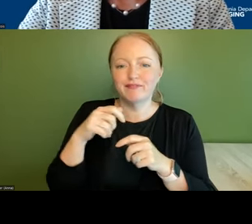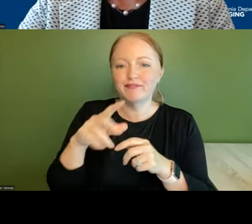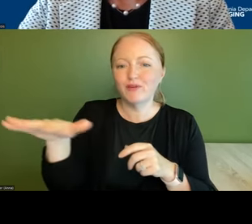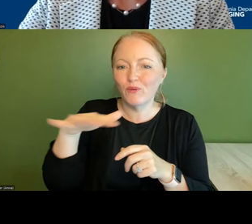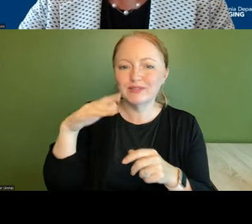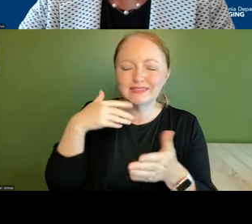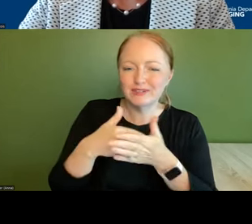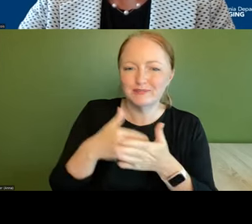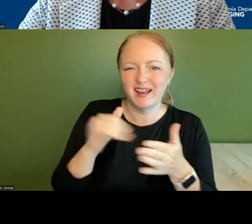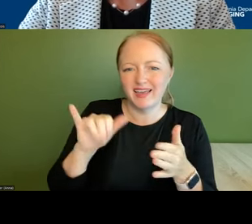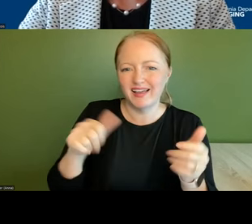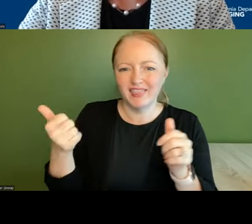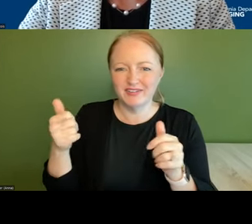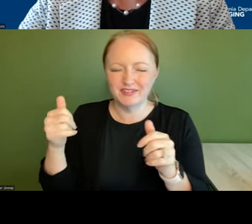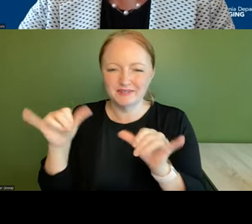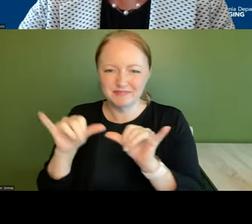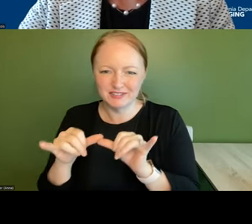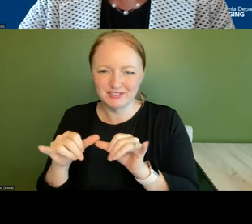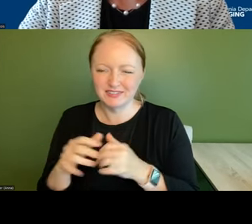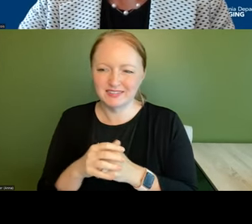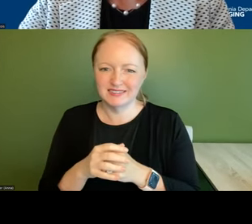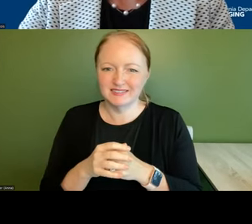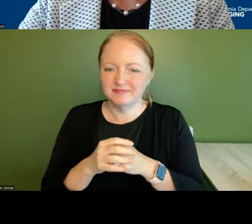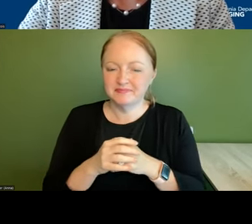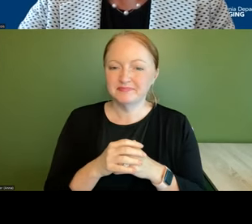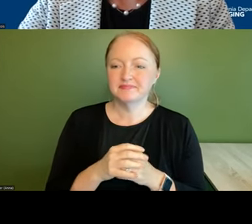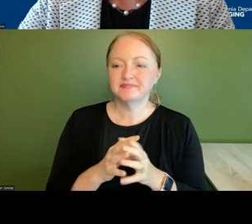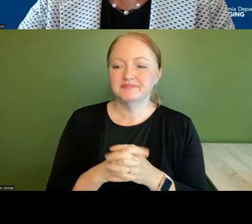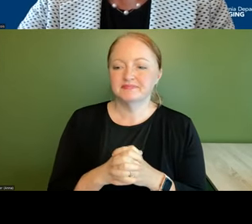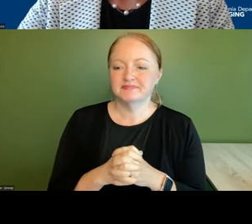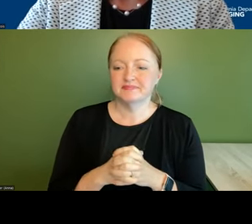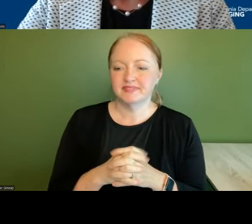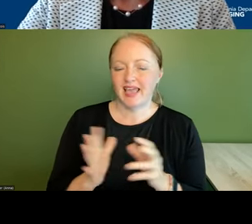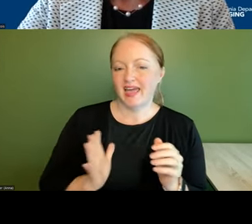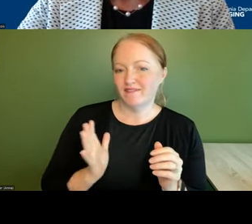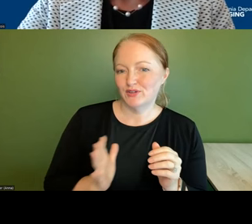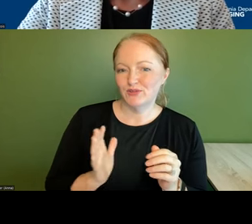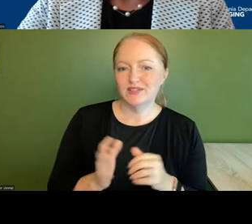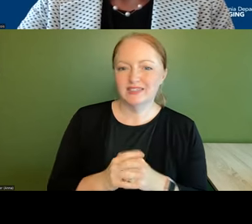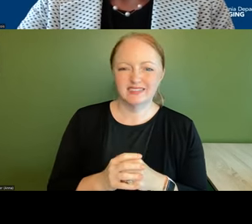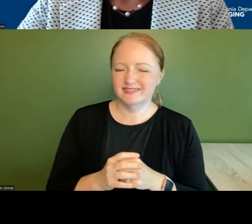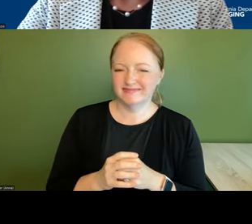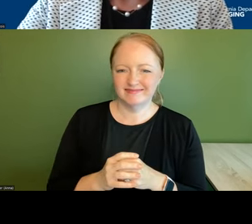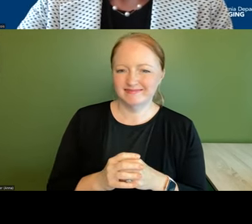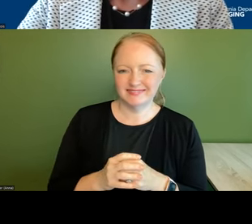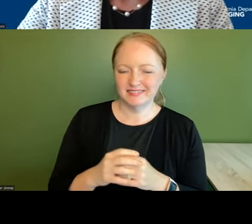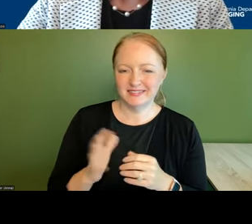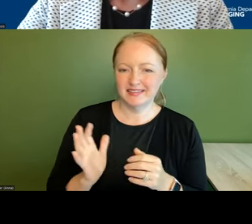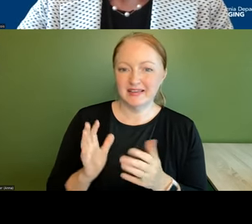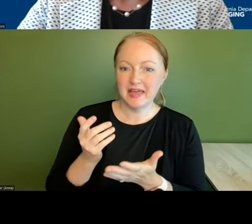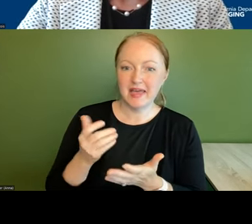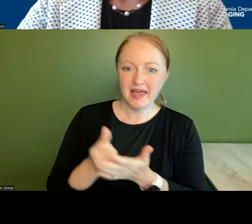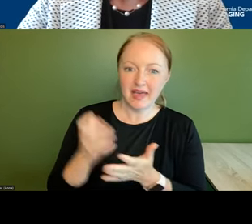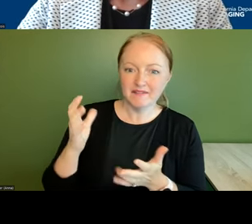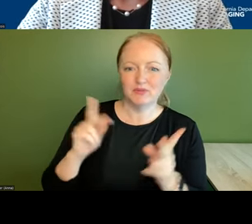you see in these other measures so i like that's and and and sort of affluent sort of things that you would have that affluent people would have